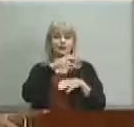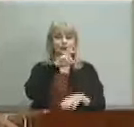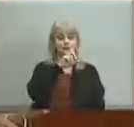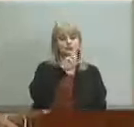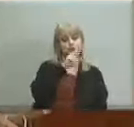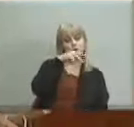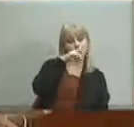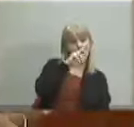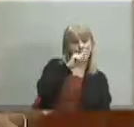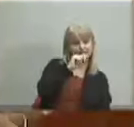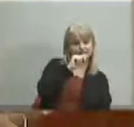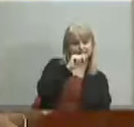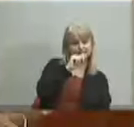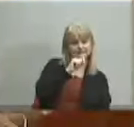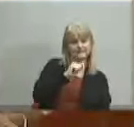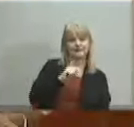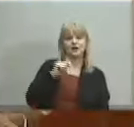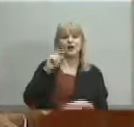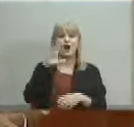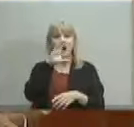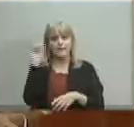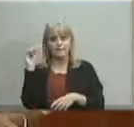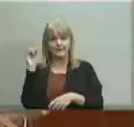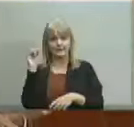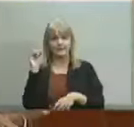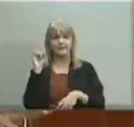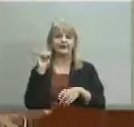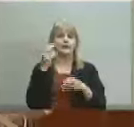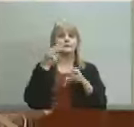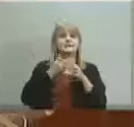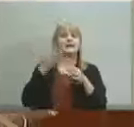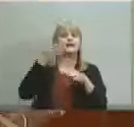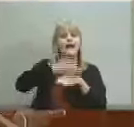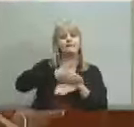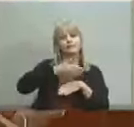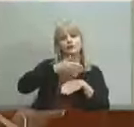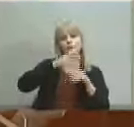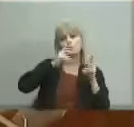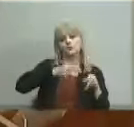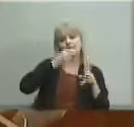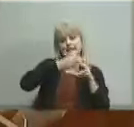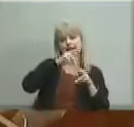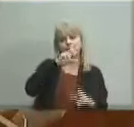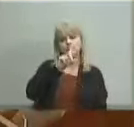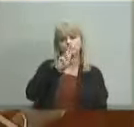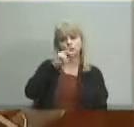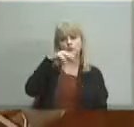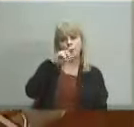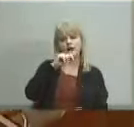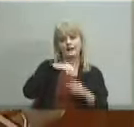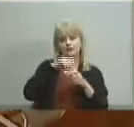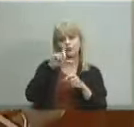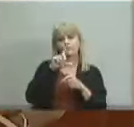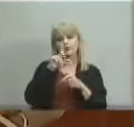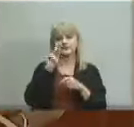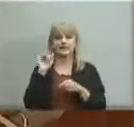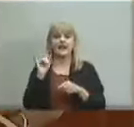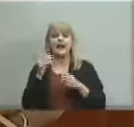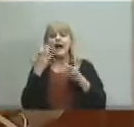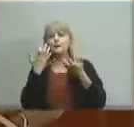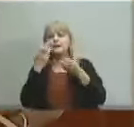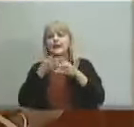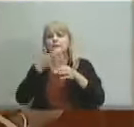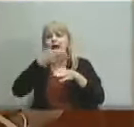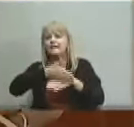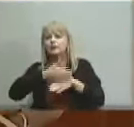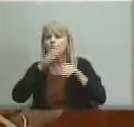named after a DuPont that lived here a hundred years ago hundred years ago in Louisville Kentucky so let's name it after a person rather